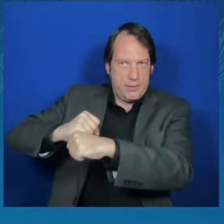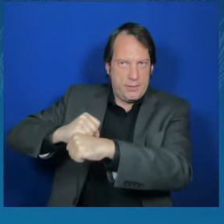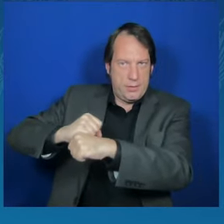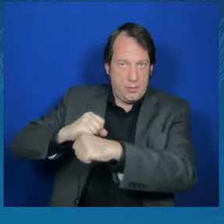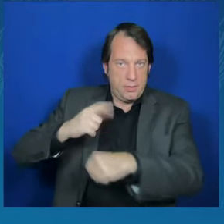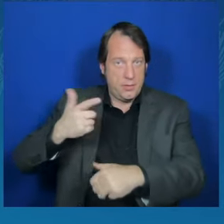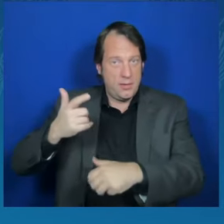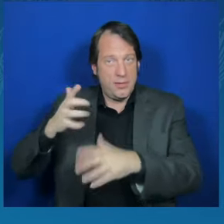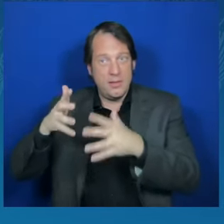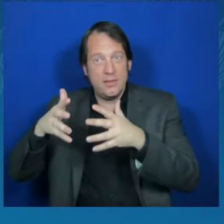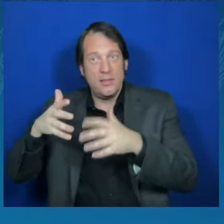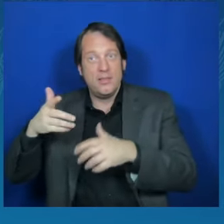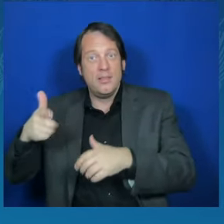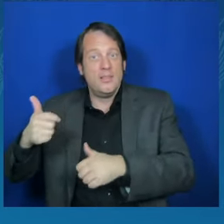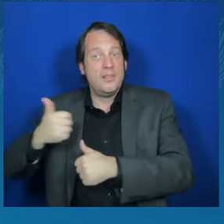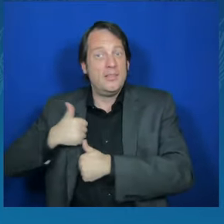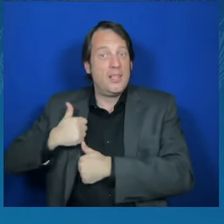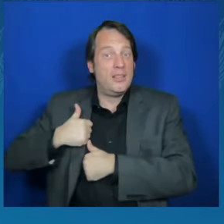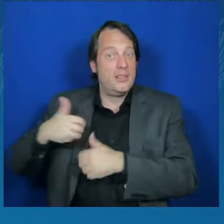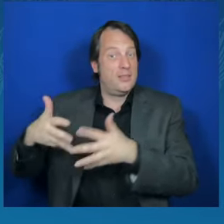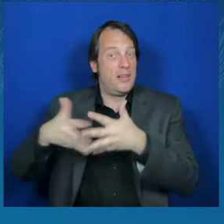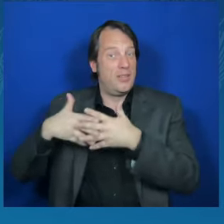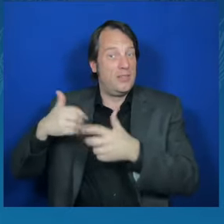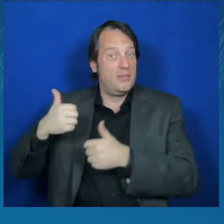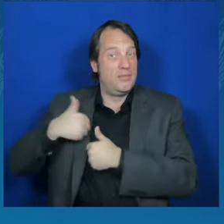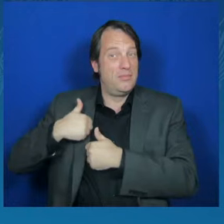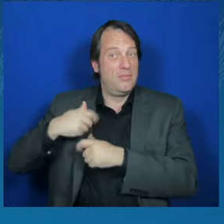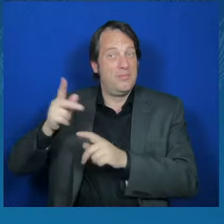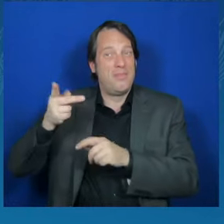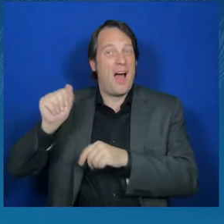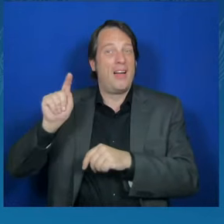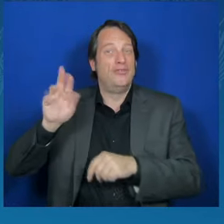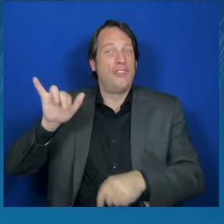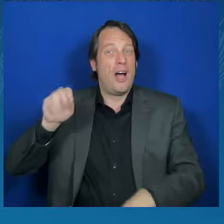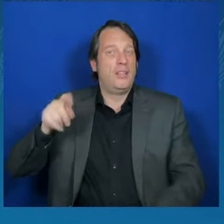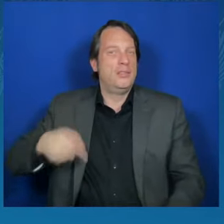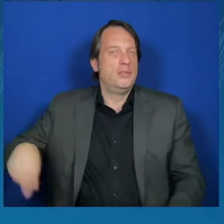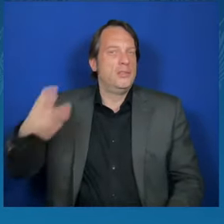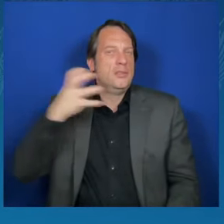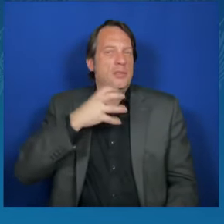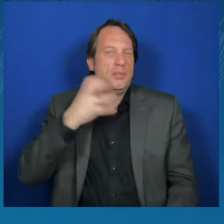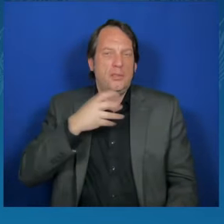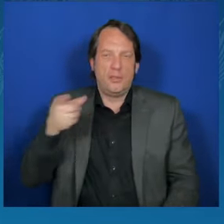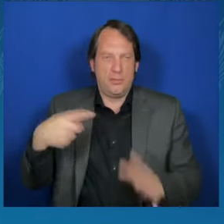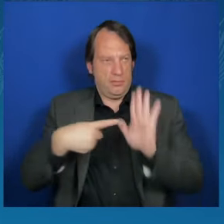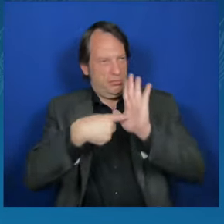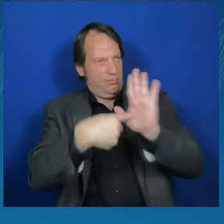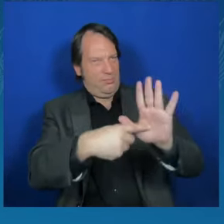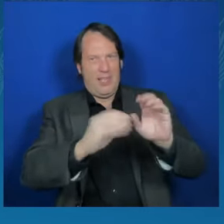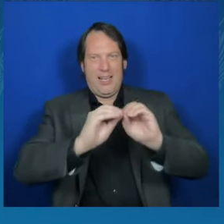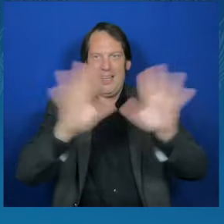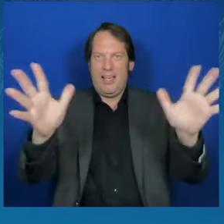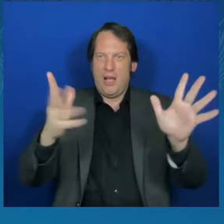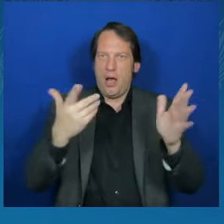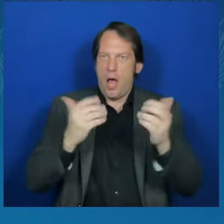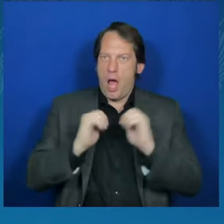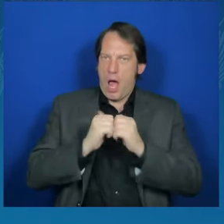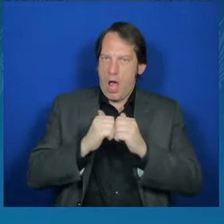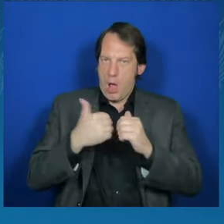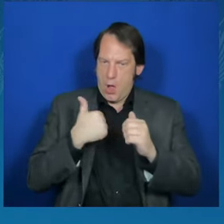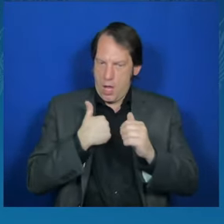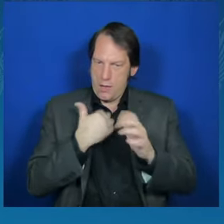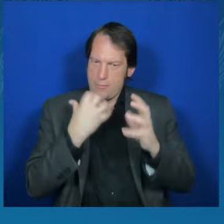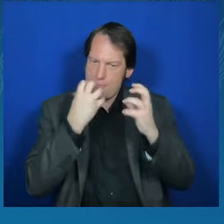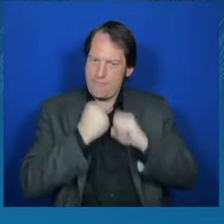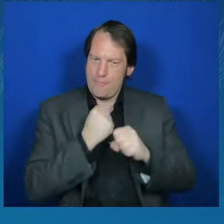life preservation means of people against Russian terror. And each patriot not only saves hundreds and